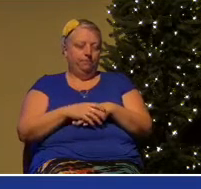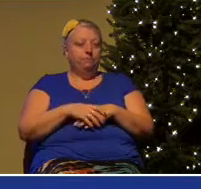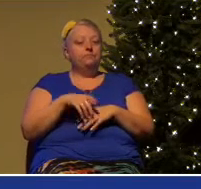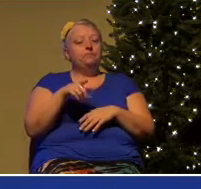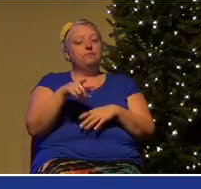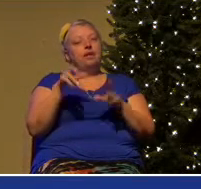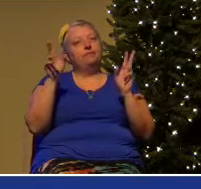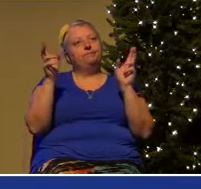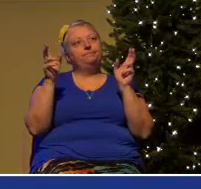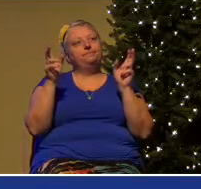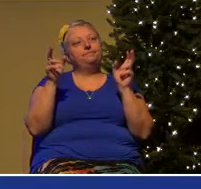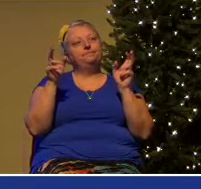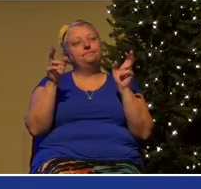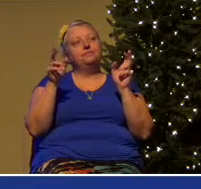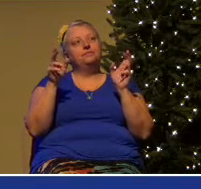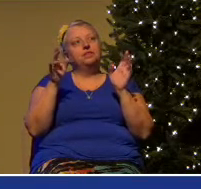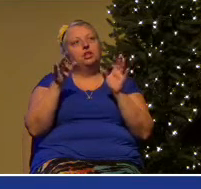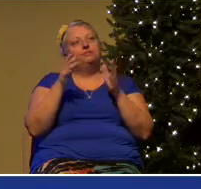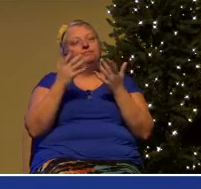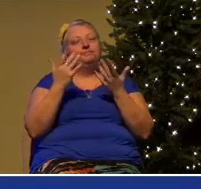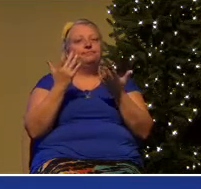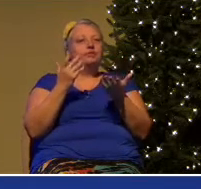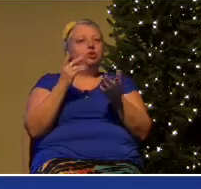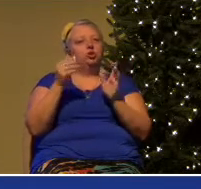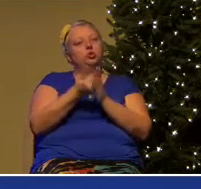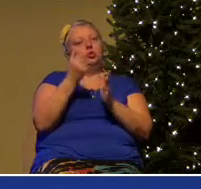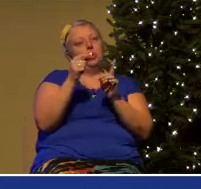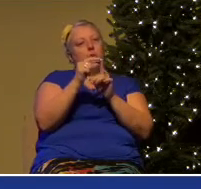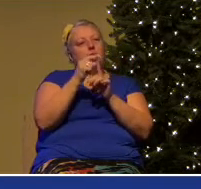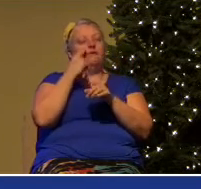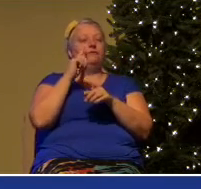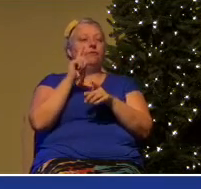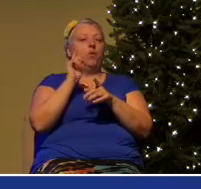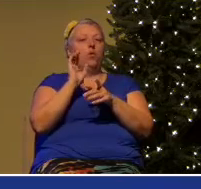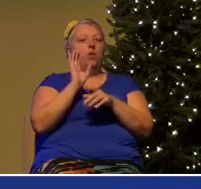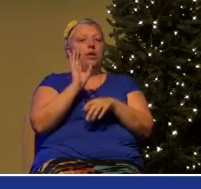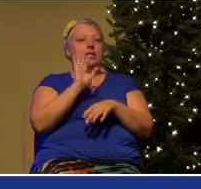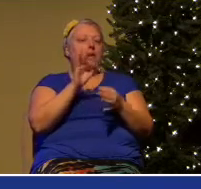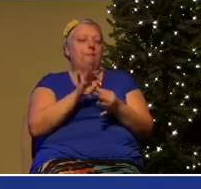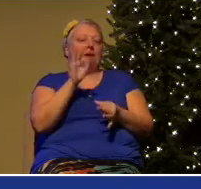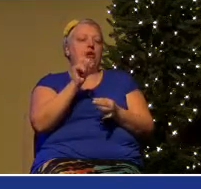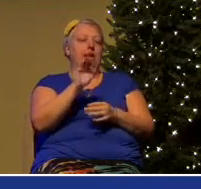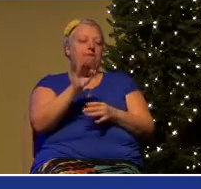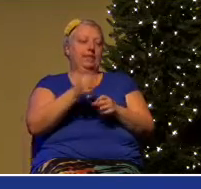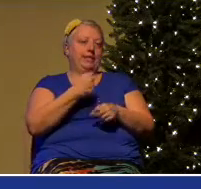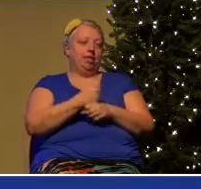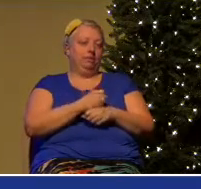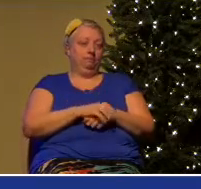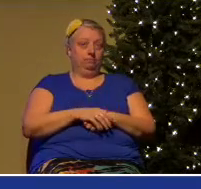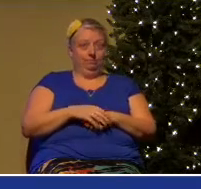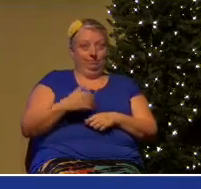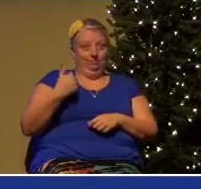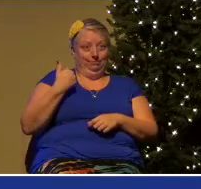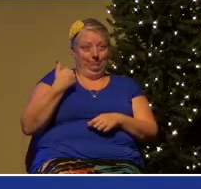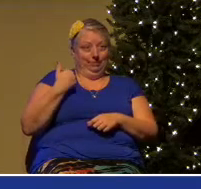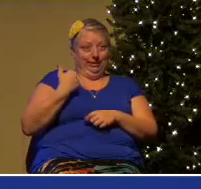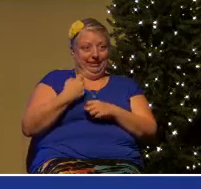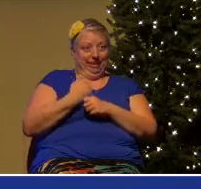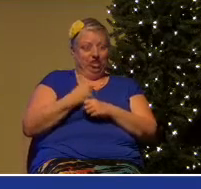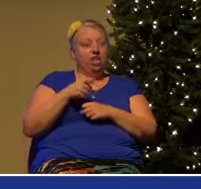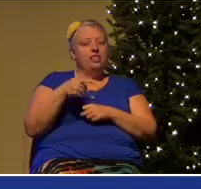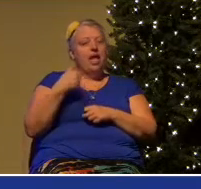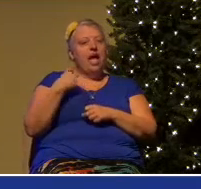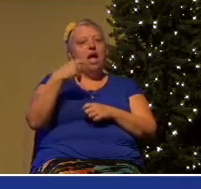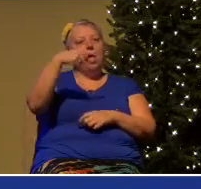many of you are aware of this, but this past year, the word they chose was the word post-truth.